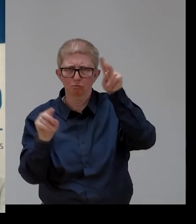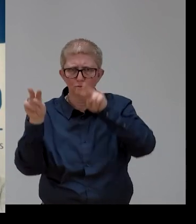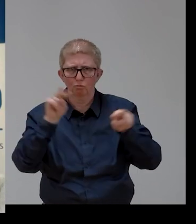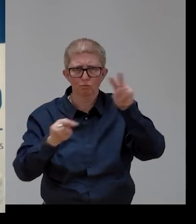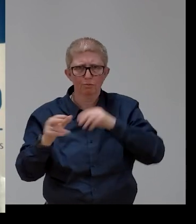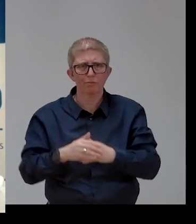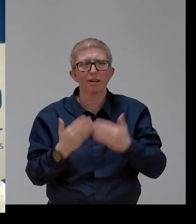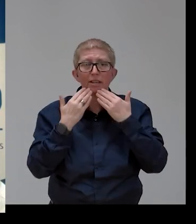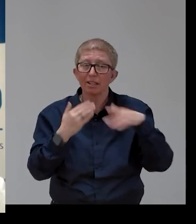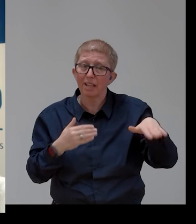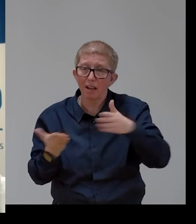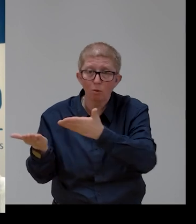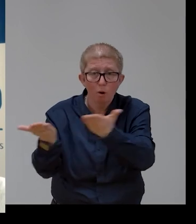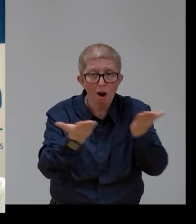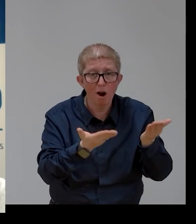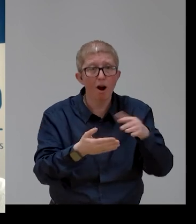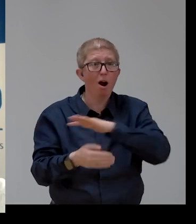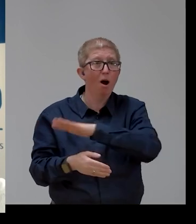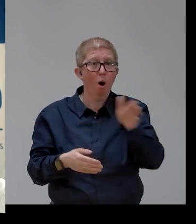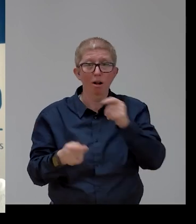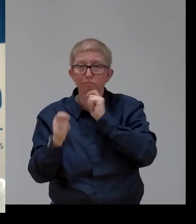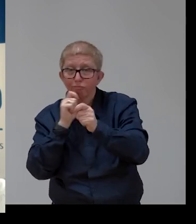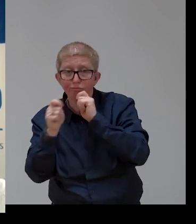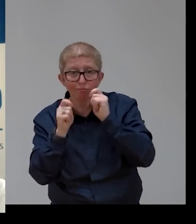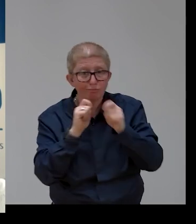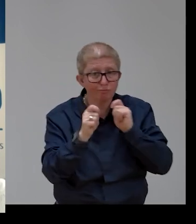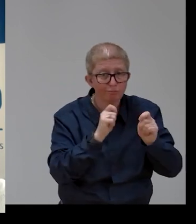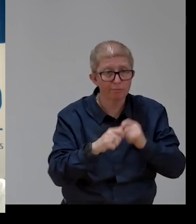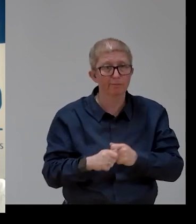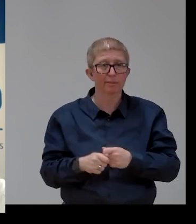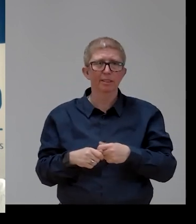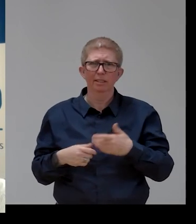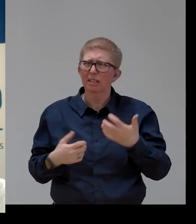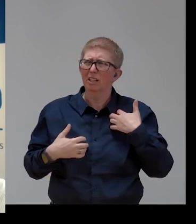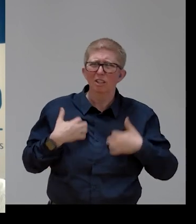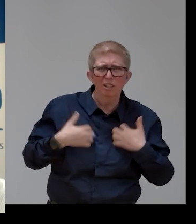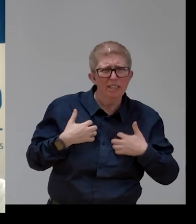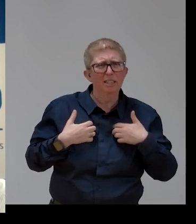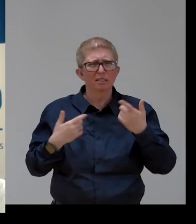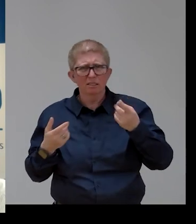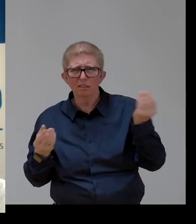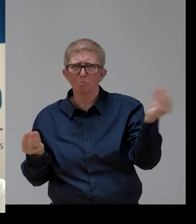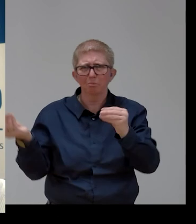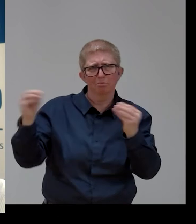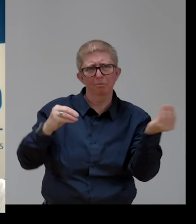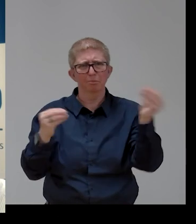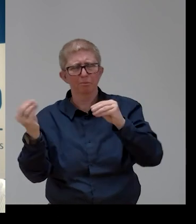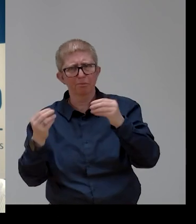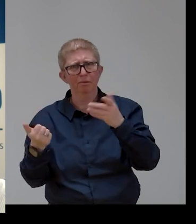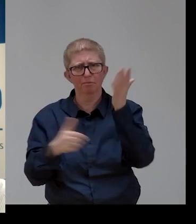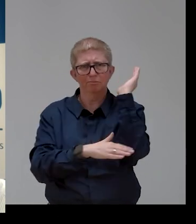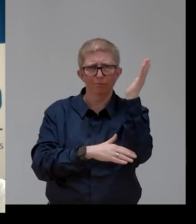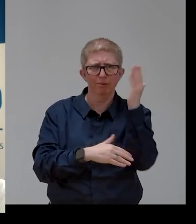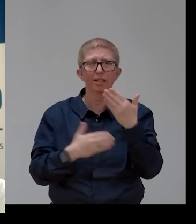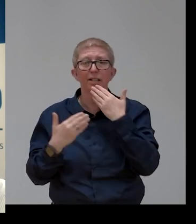all speakers for their very interesting contribution. Ima, thank you very much. Bruno,